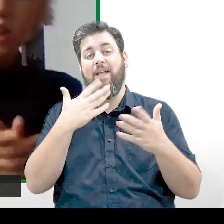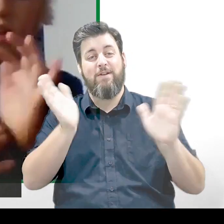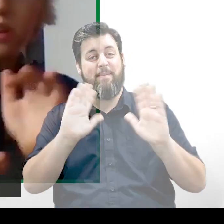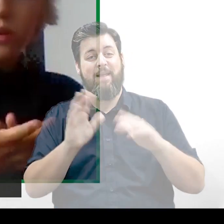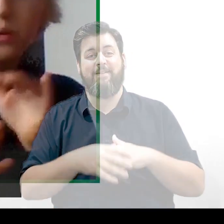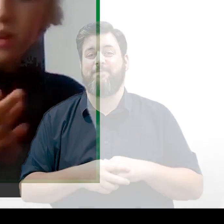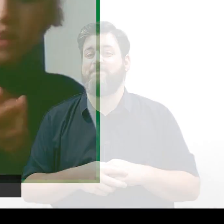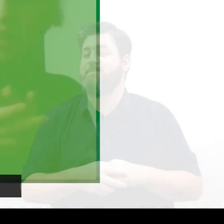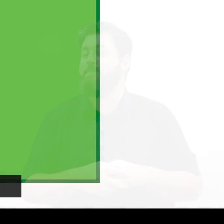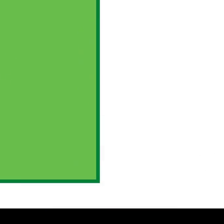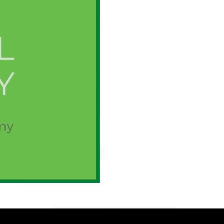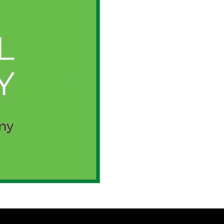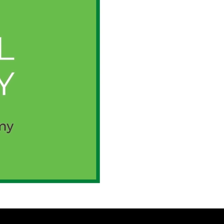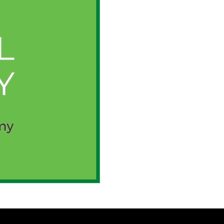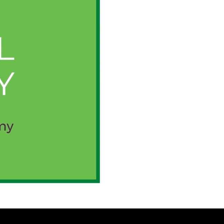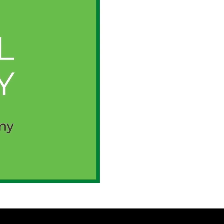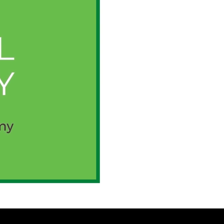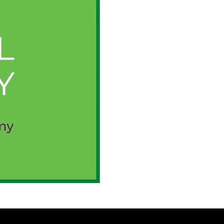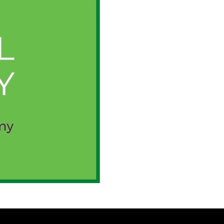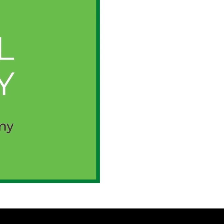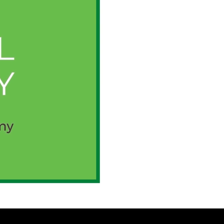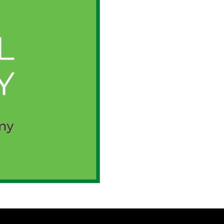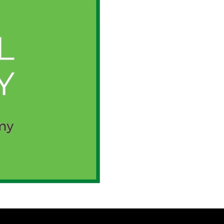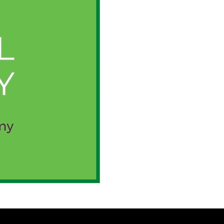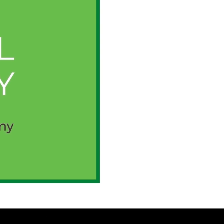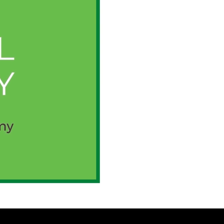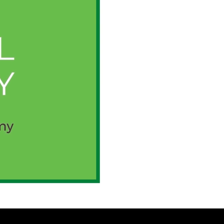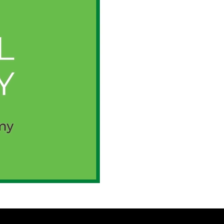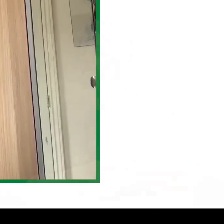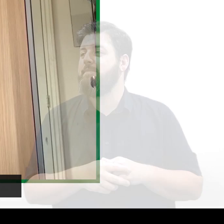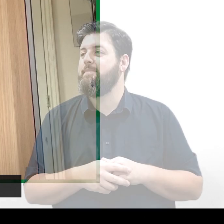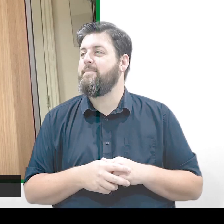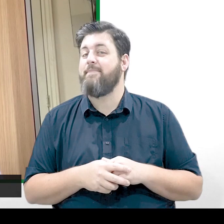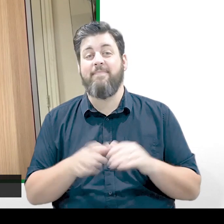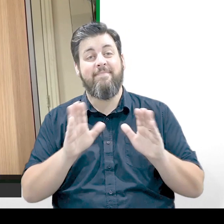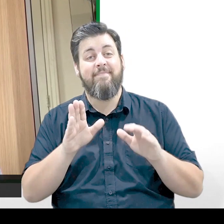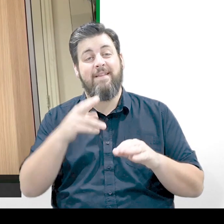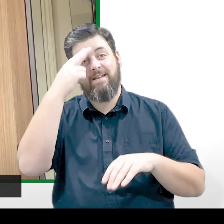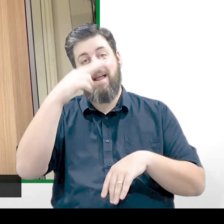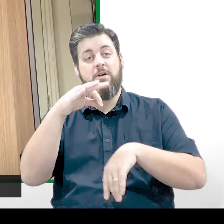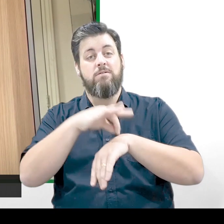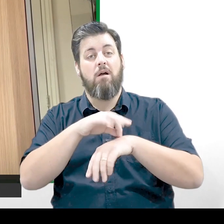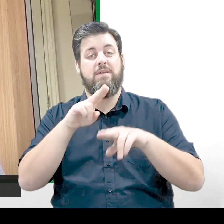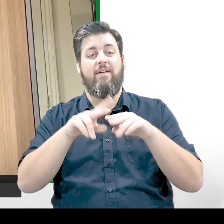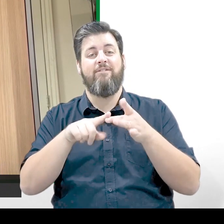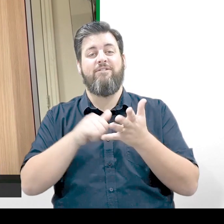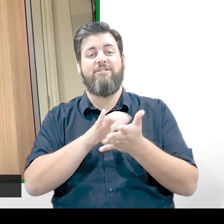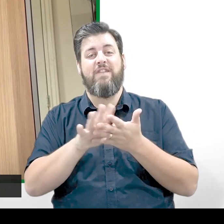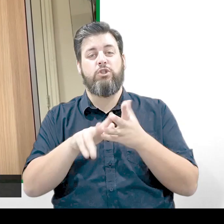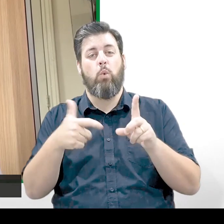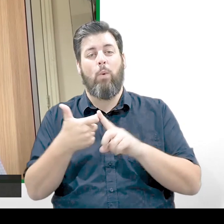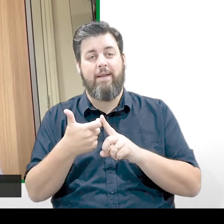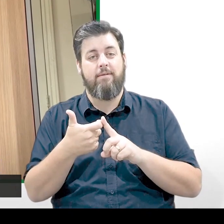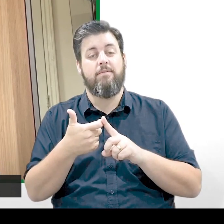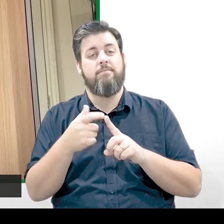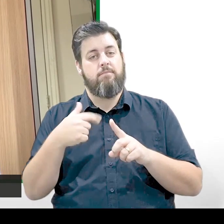I'm Dr. Fishwick and I'm one of the science teachers